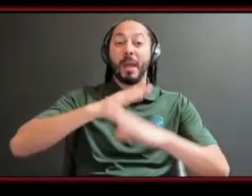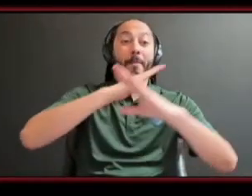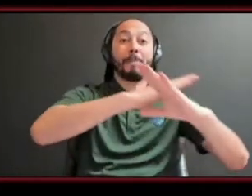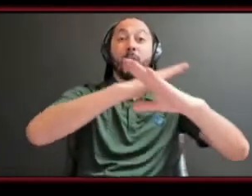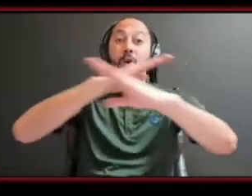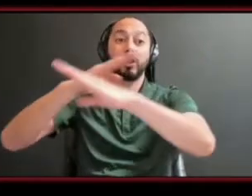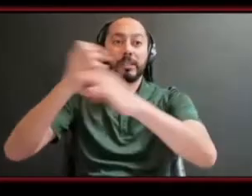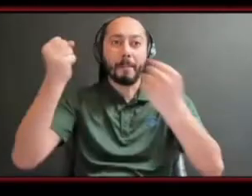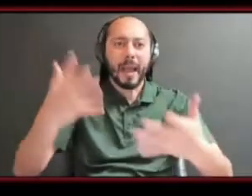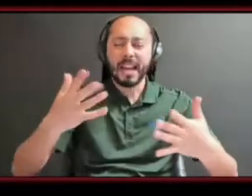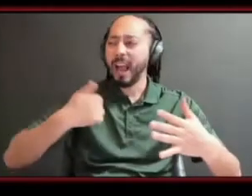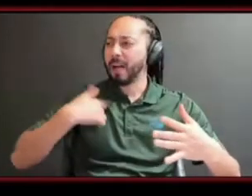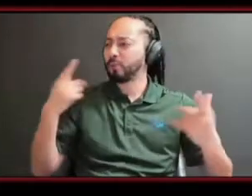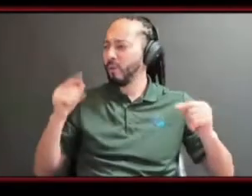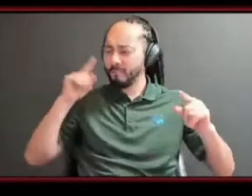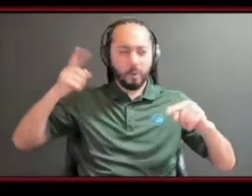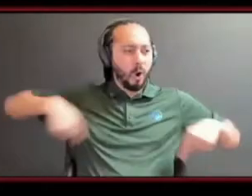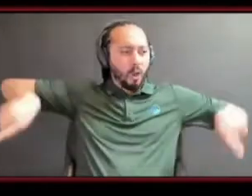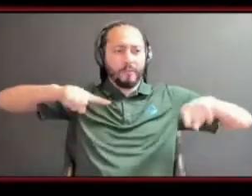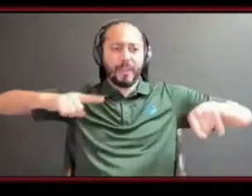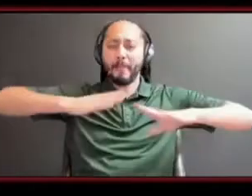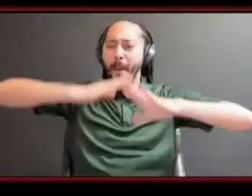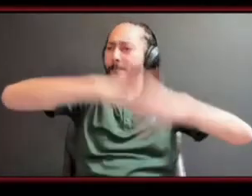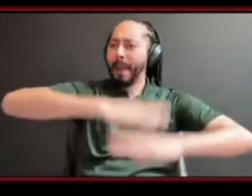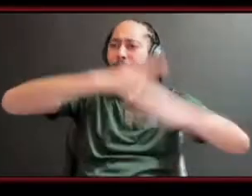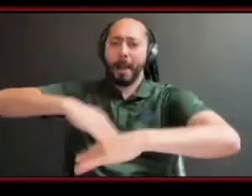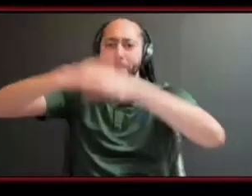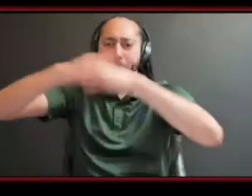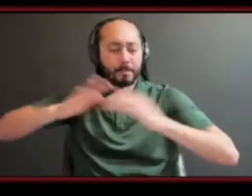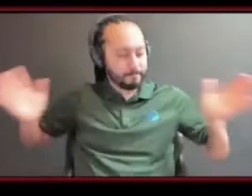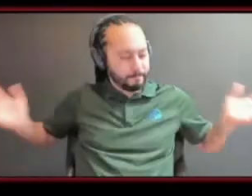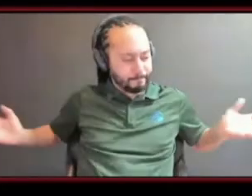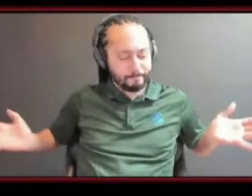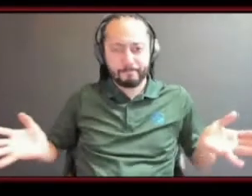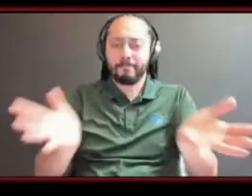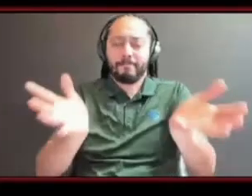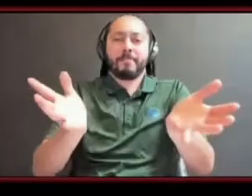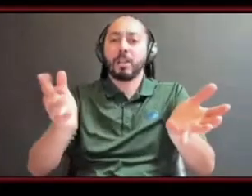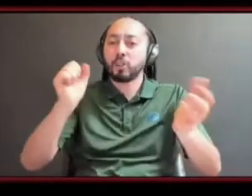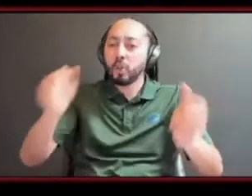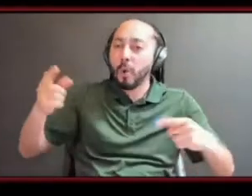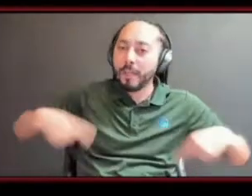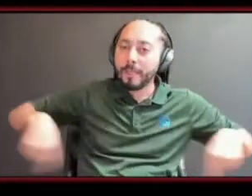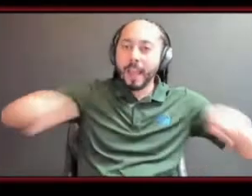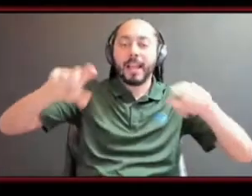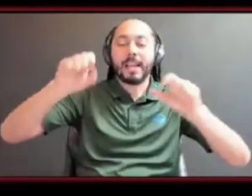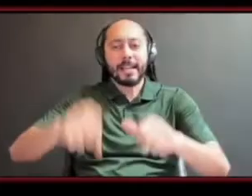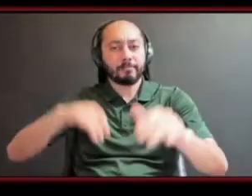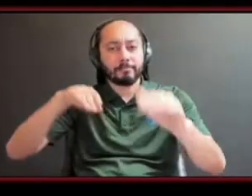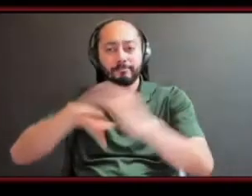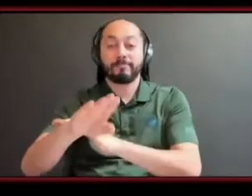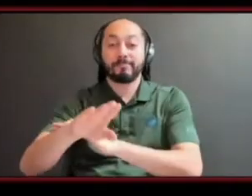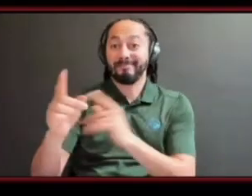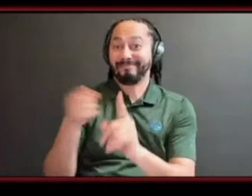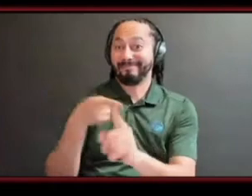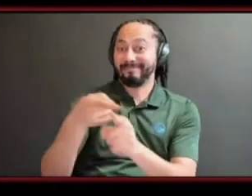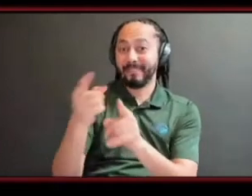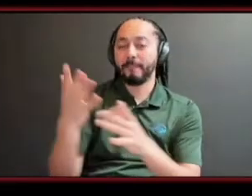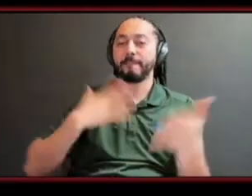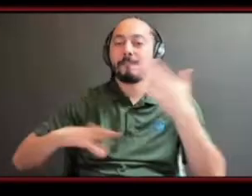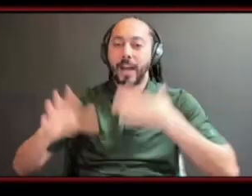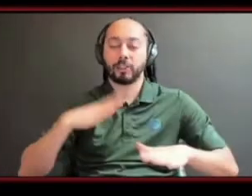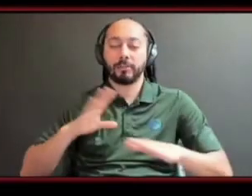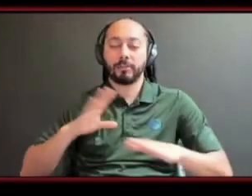a little for me and now i have to open it a little bit more so the next person coming can you know chug to especially in the fashion industry um